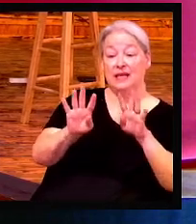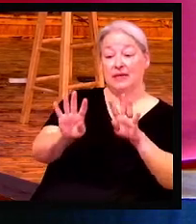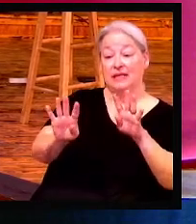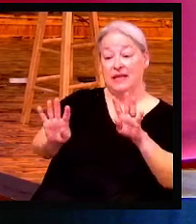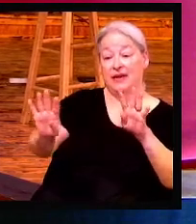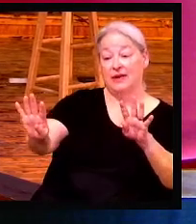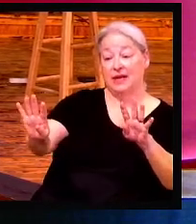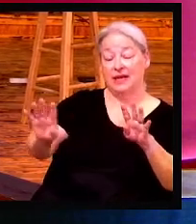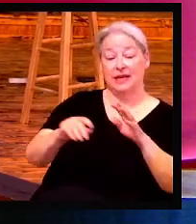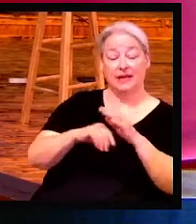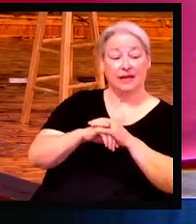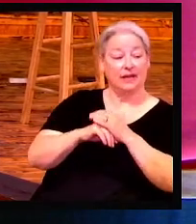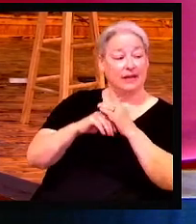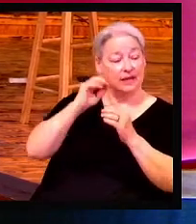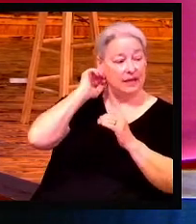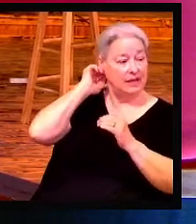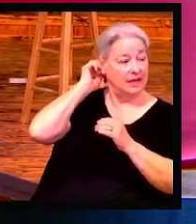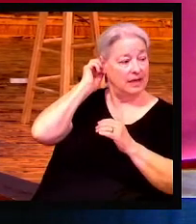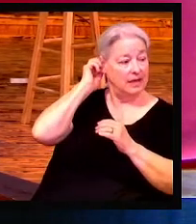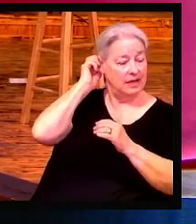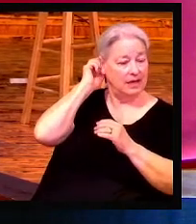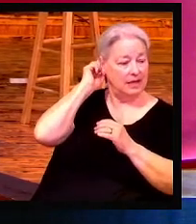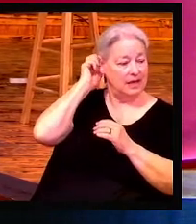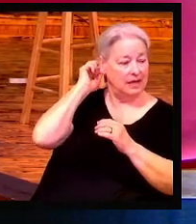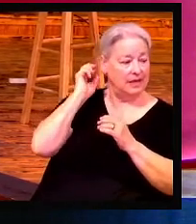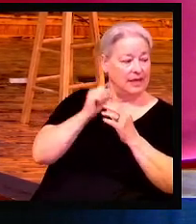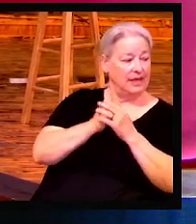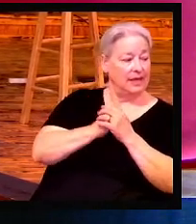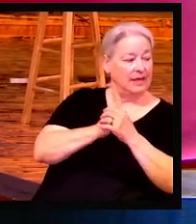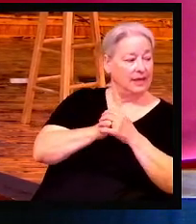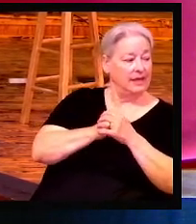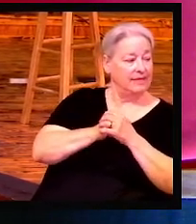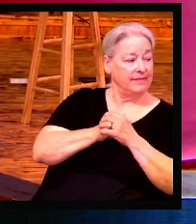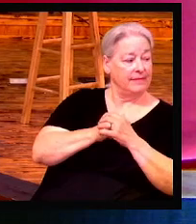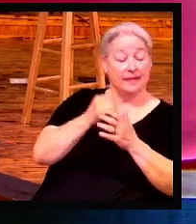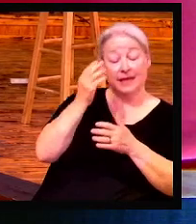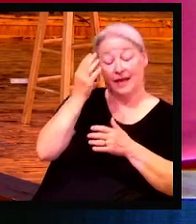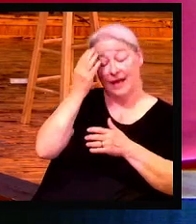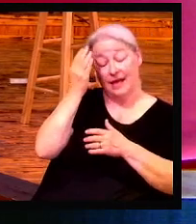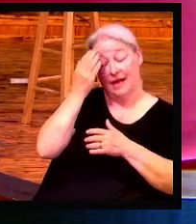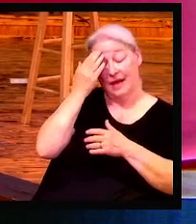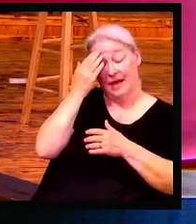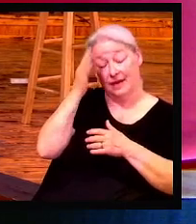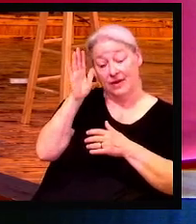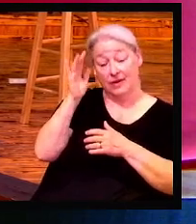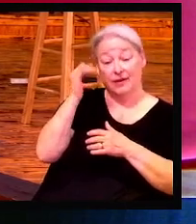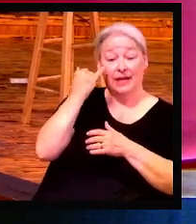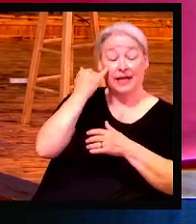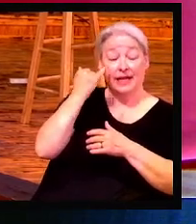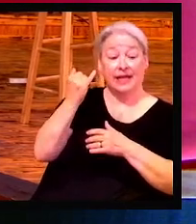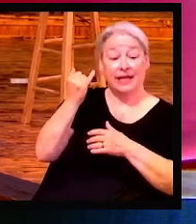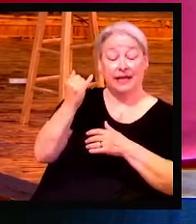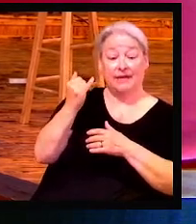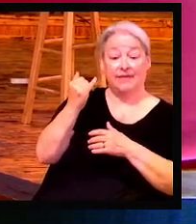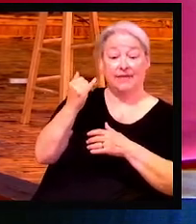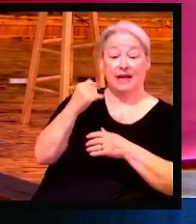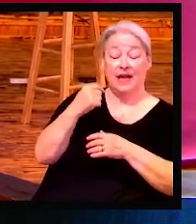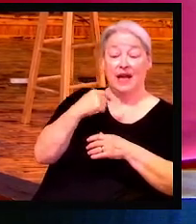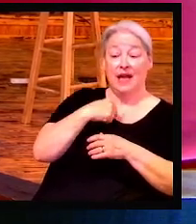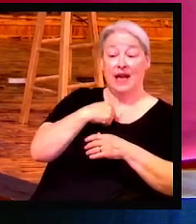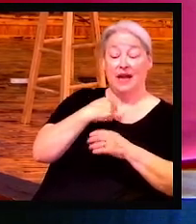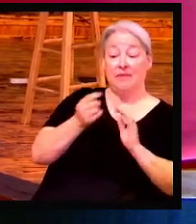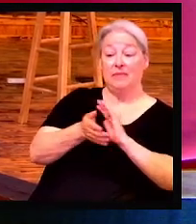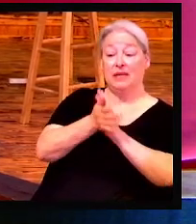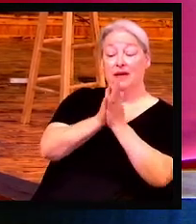You know, this is where I don't know if I'm getting to be an older man or the Lord just through the sanctification process